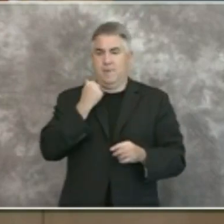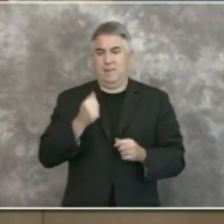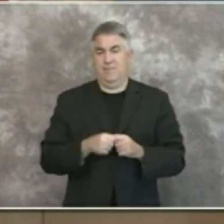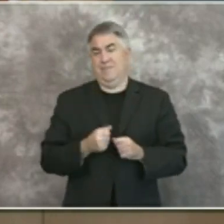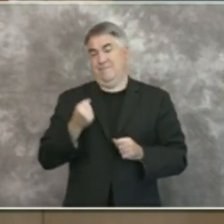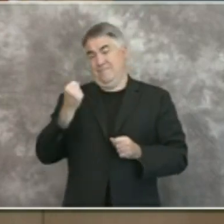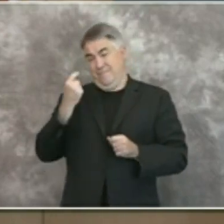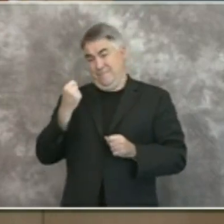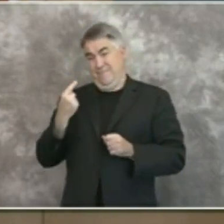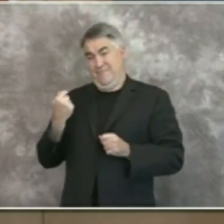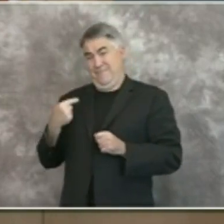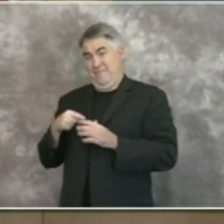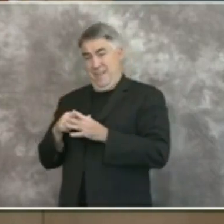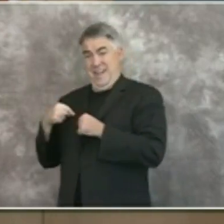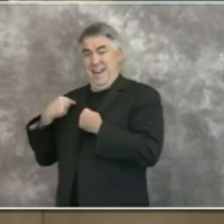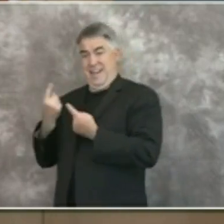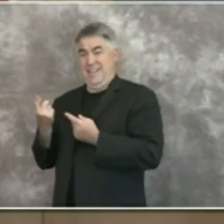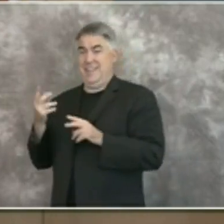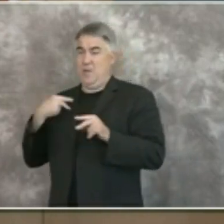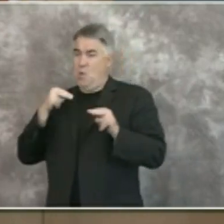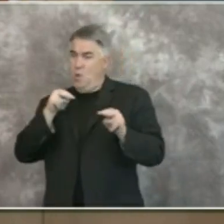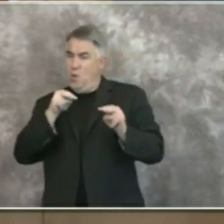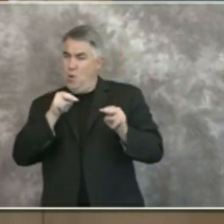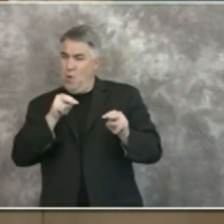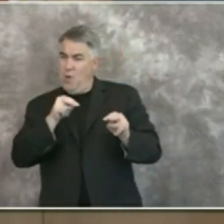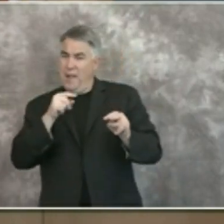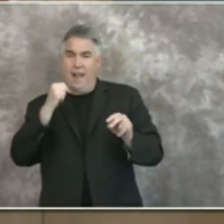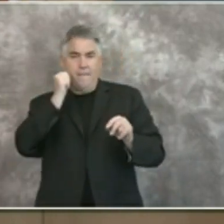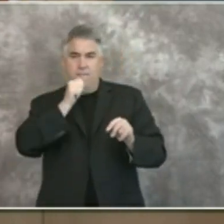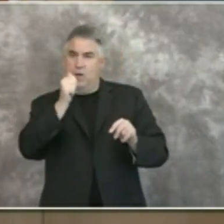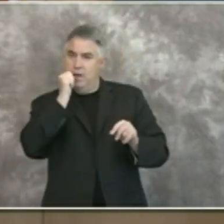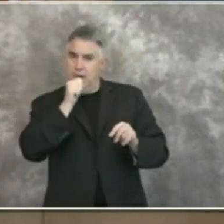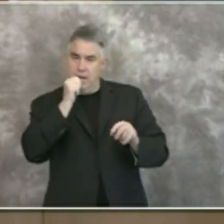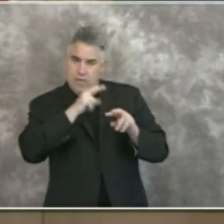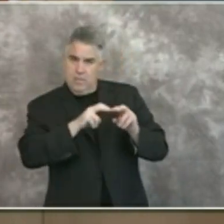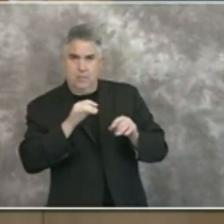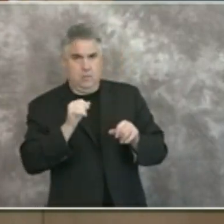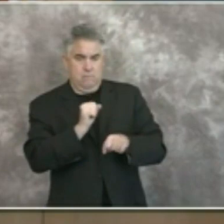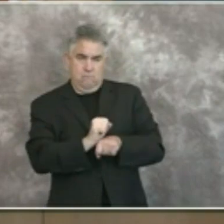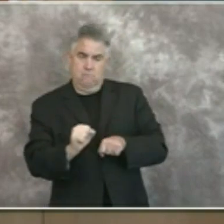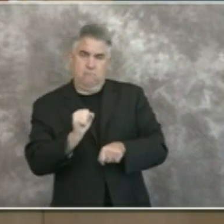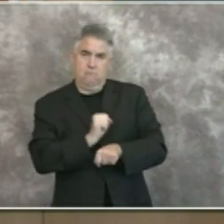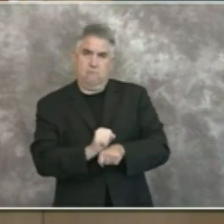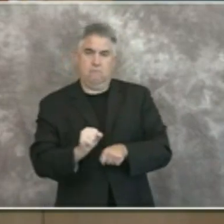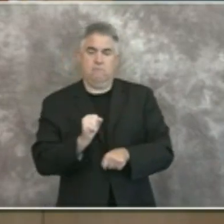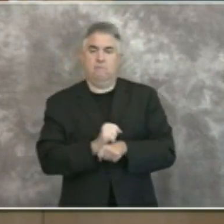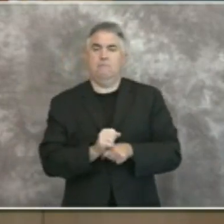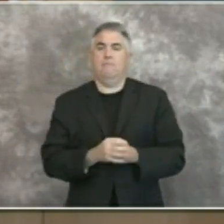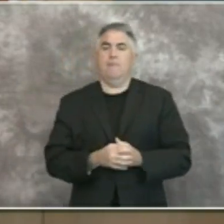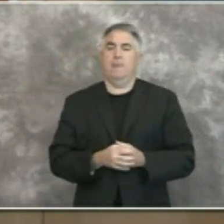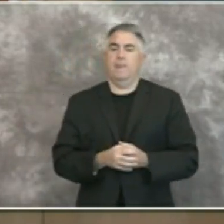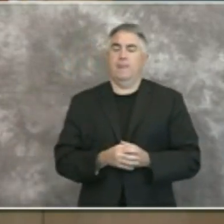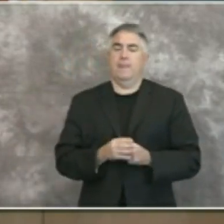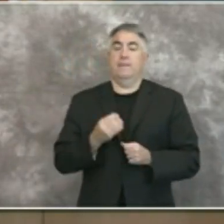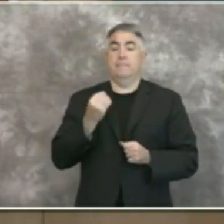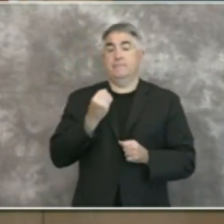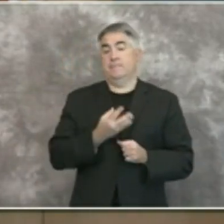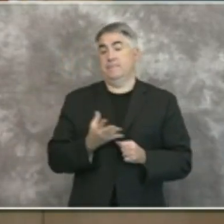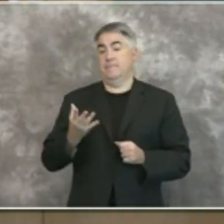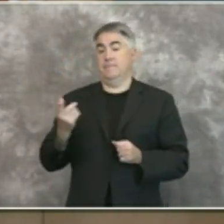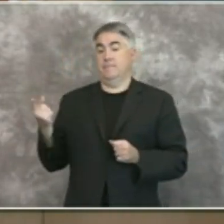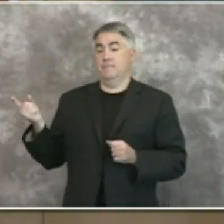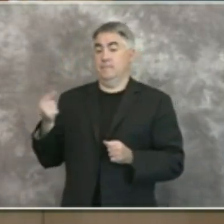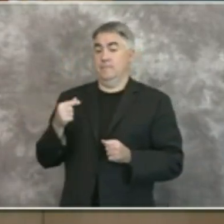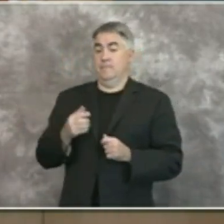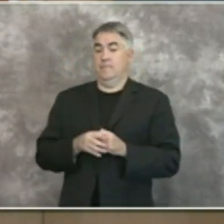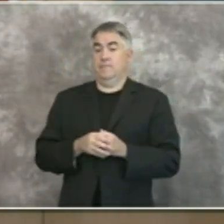situation in real time and assess. Before I get into them I will tell you that presently we are green we are in a good position